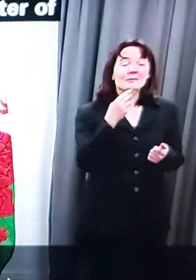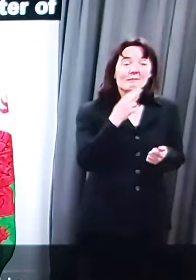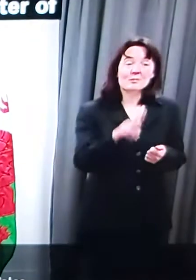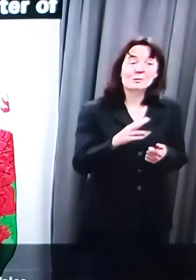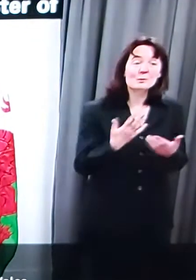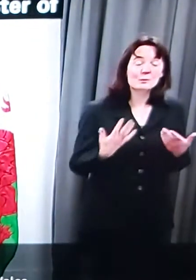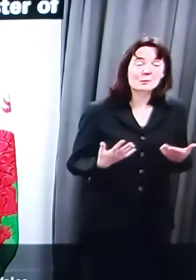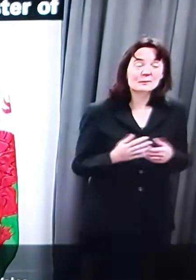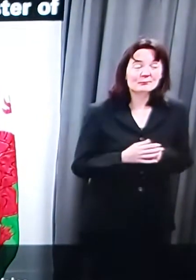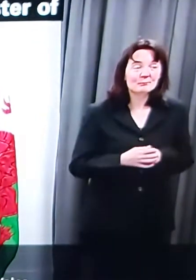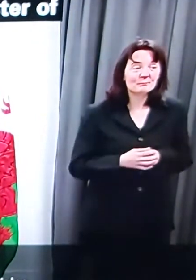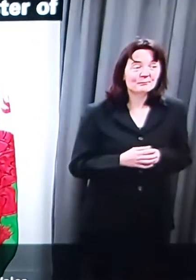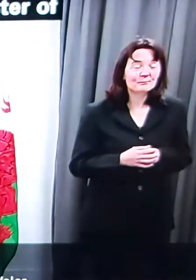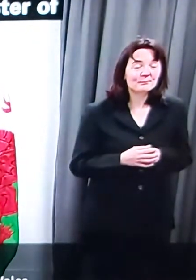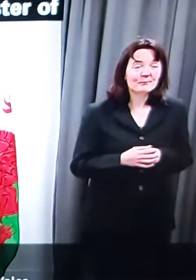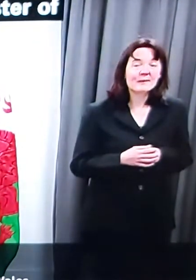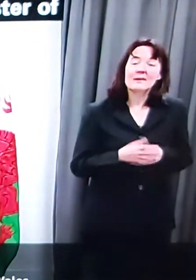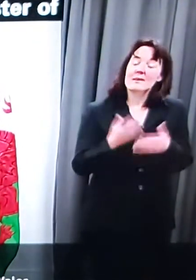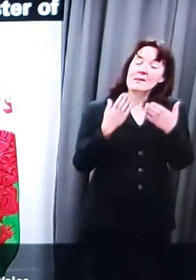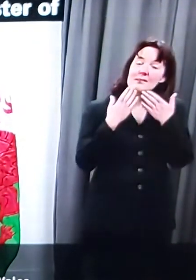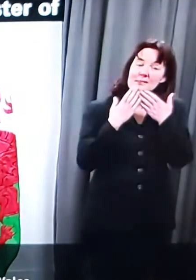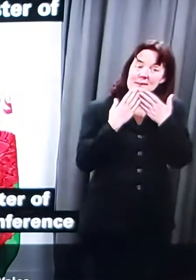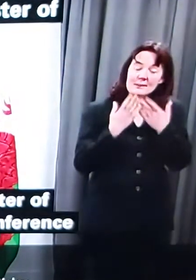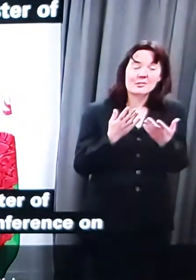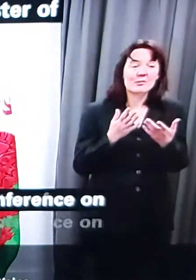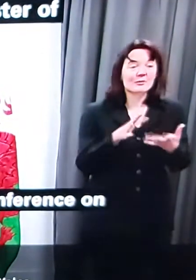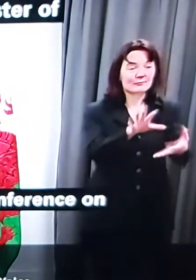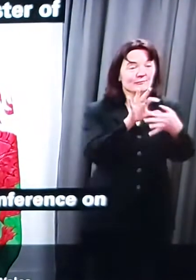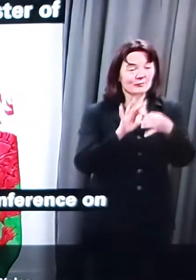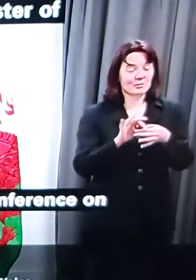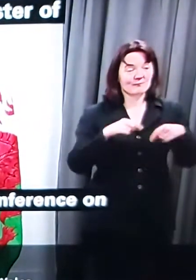on the latest situation there. Let's listen in.